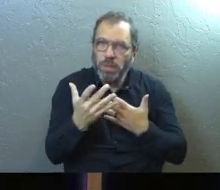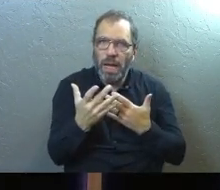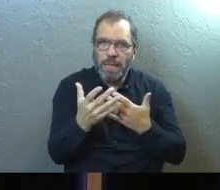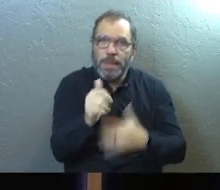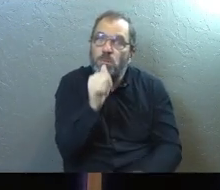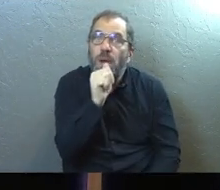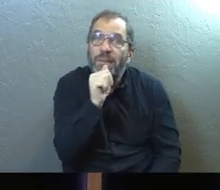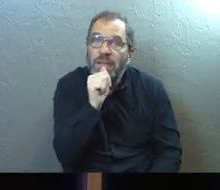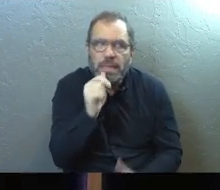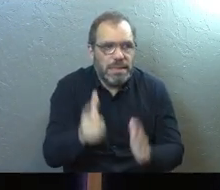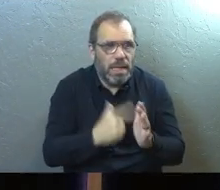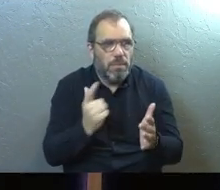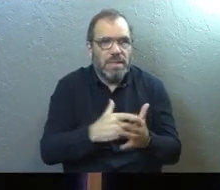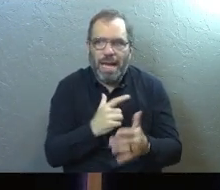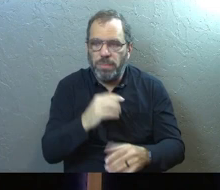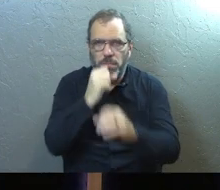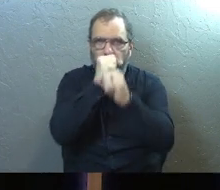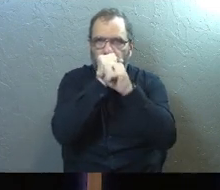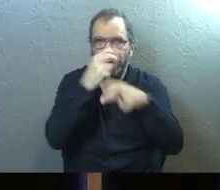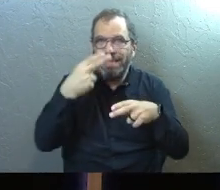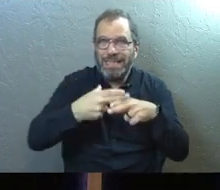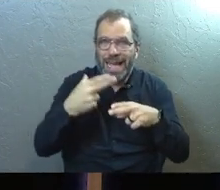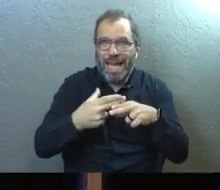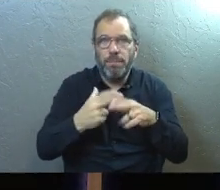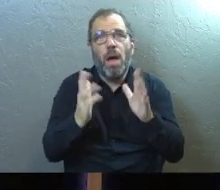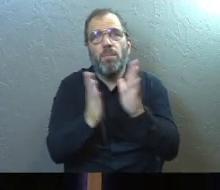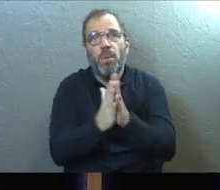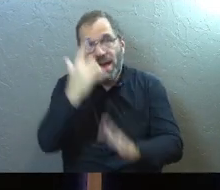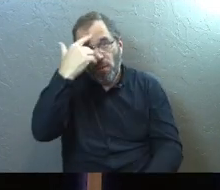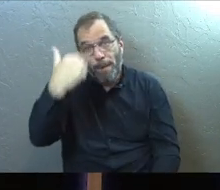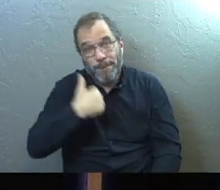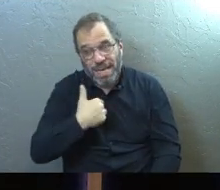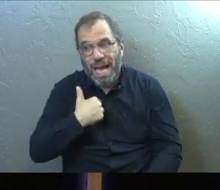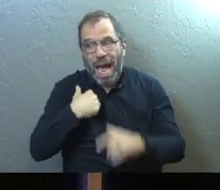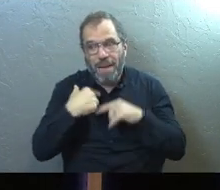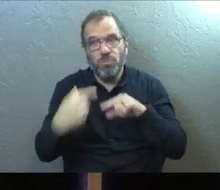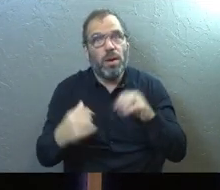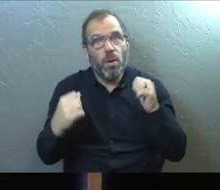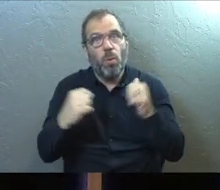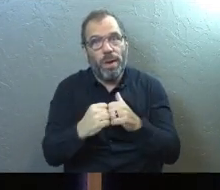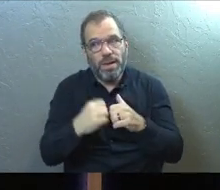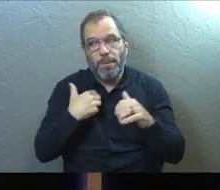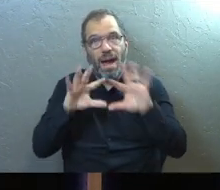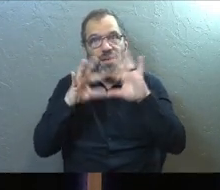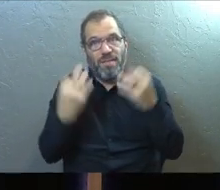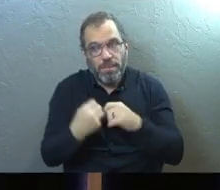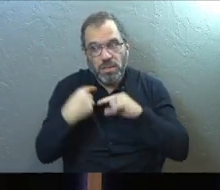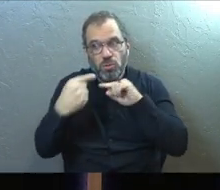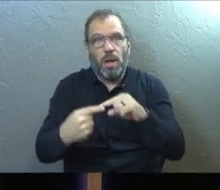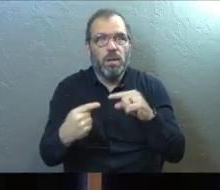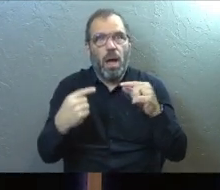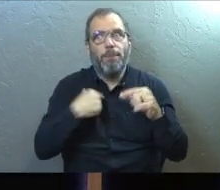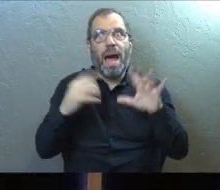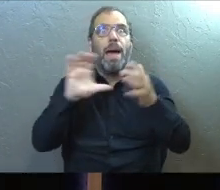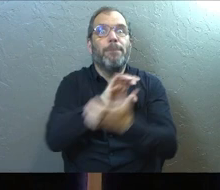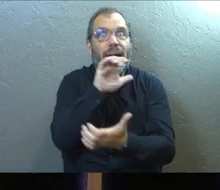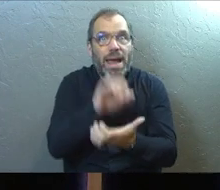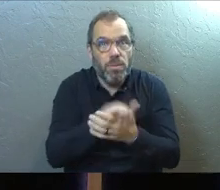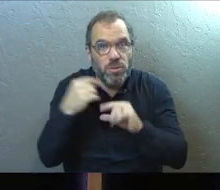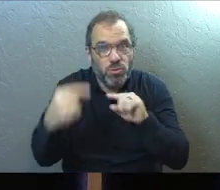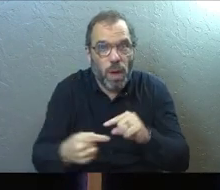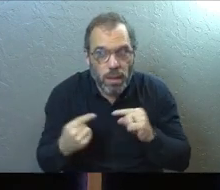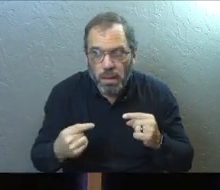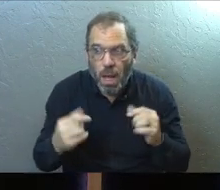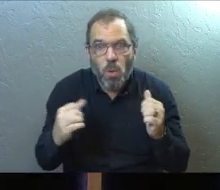about privately, sometimes anonymously. Will you please pray for me because I am struggling. My family is struggling. Our marriage is